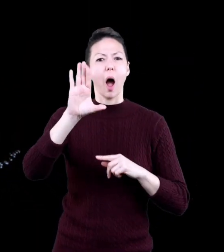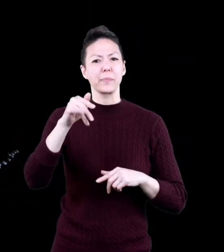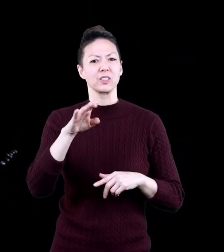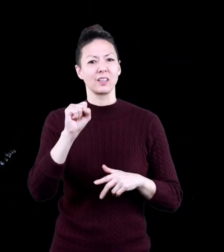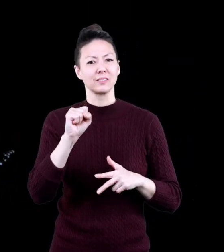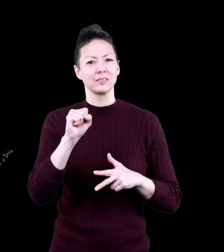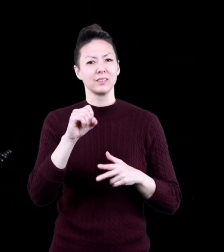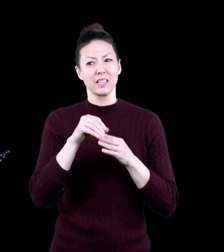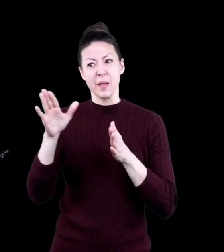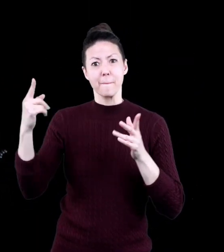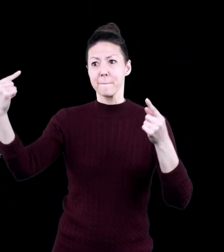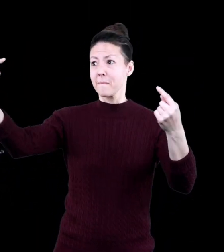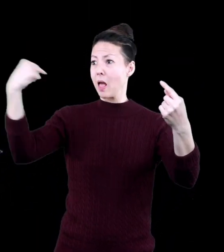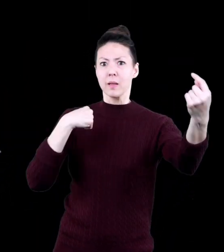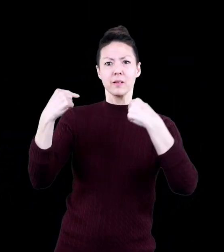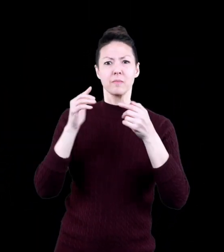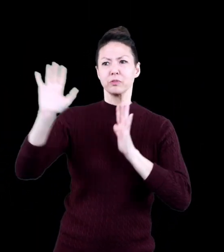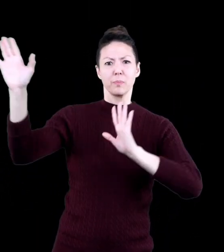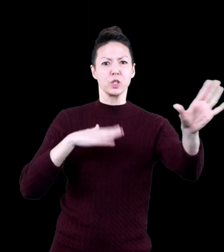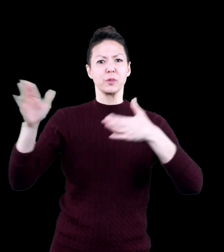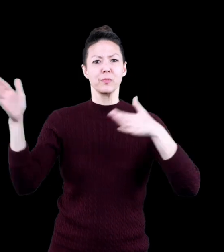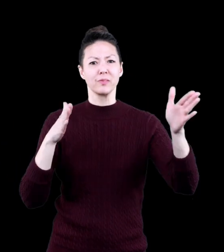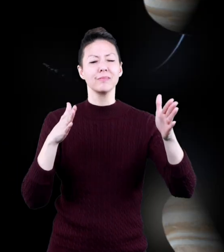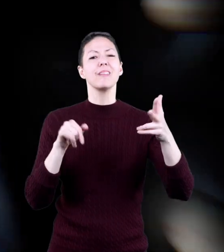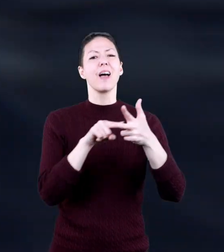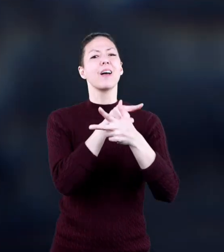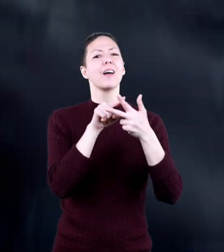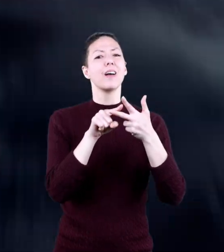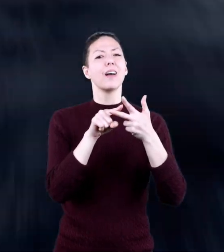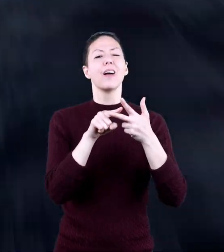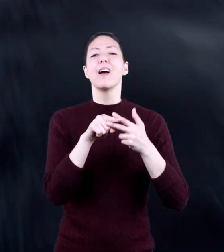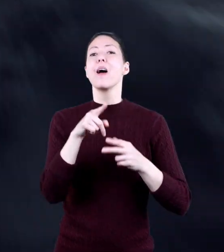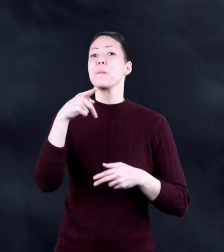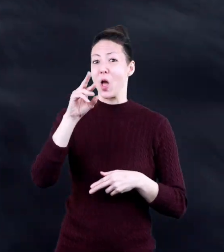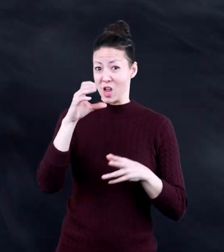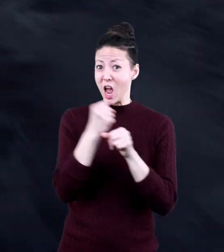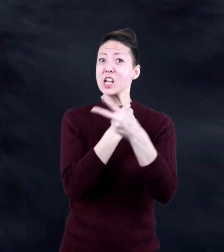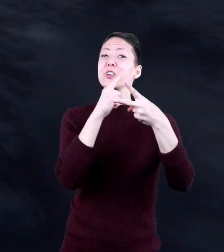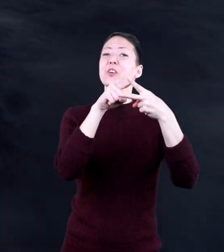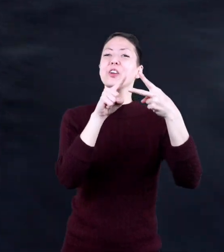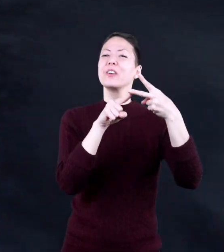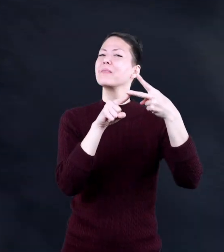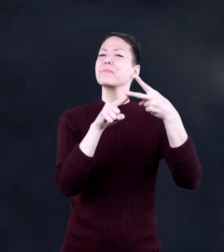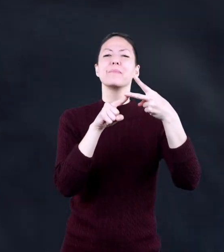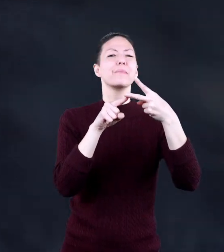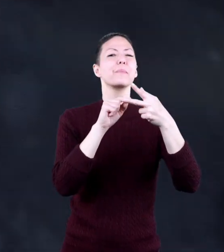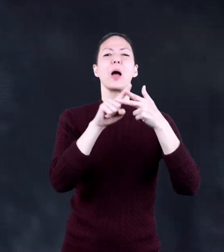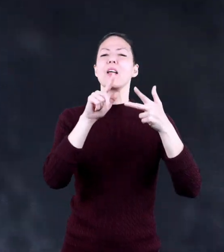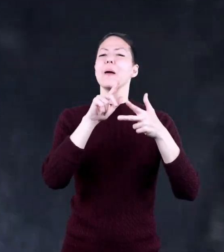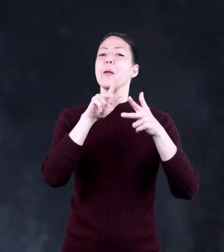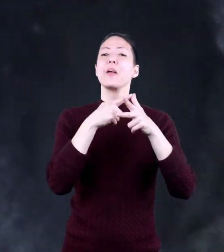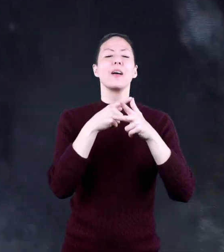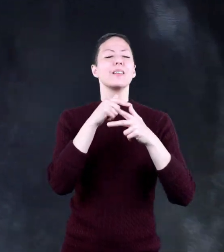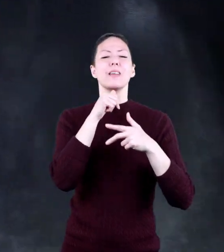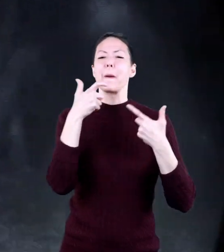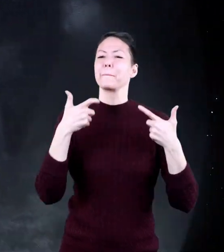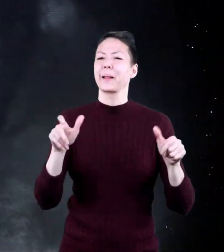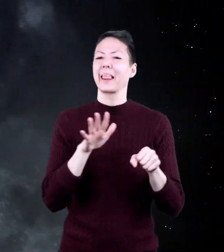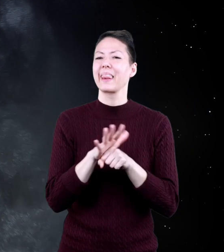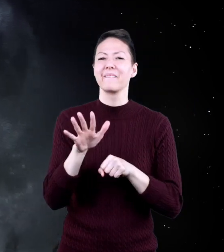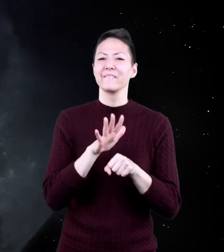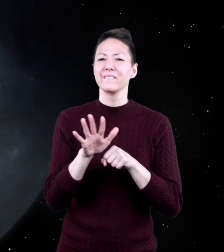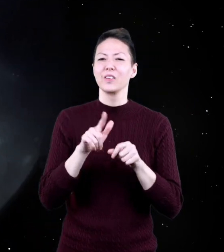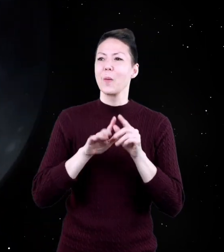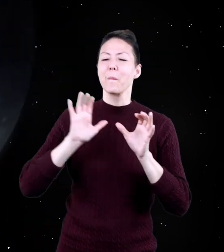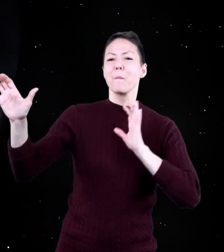other objects in their path. Pluto got the first two. But it simply isn't